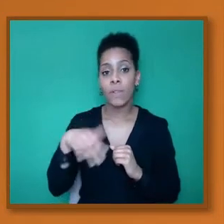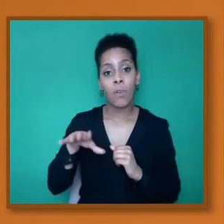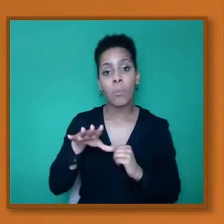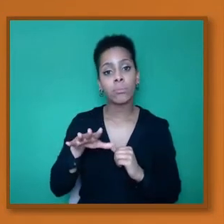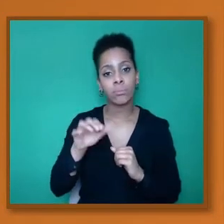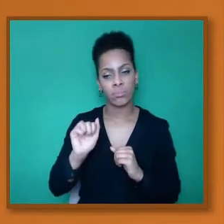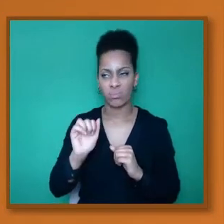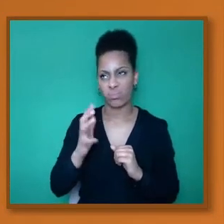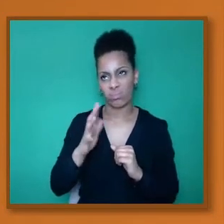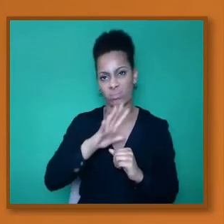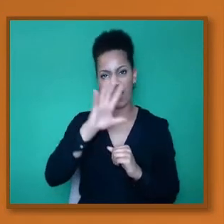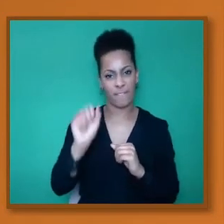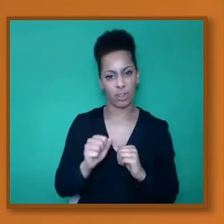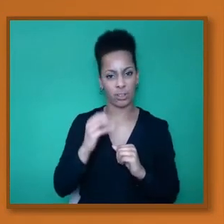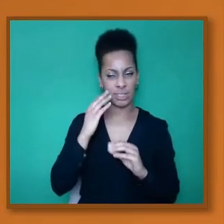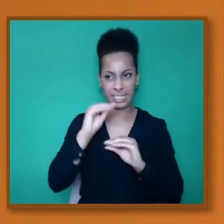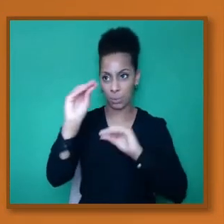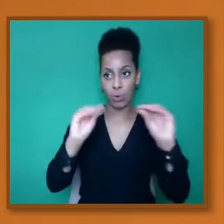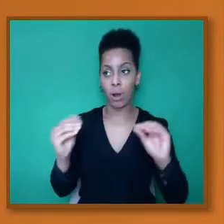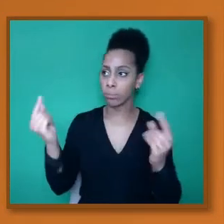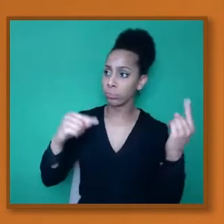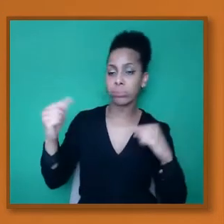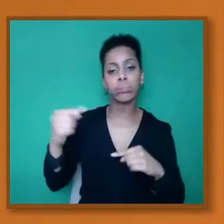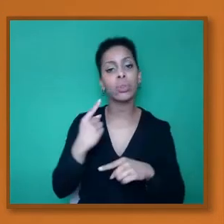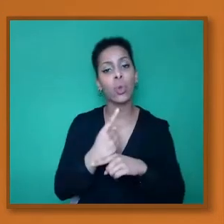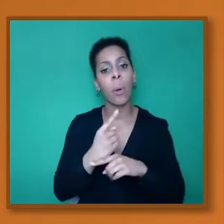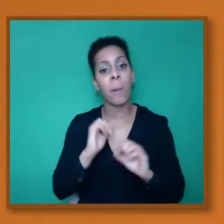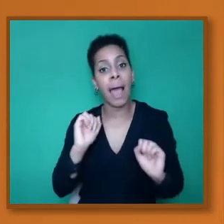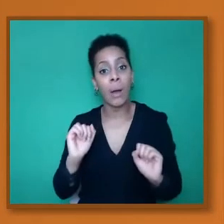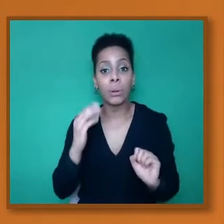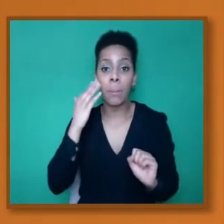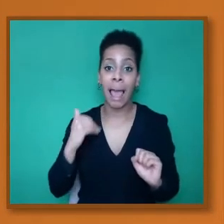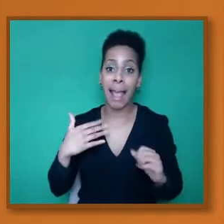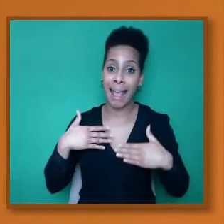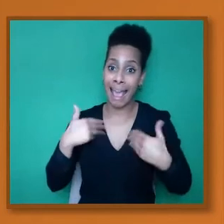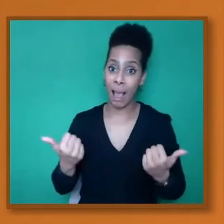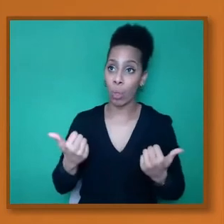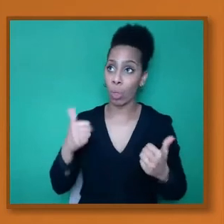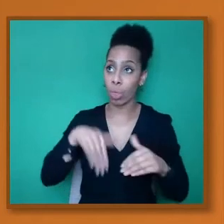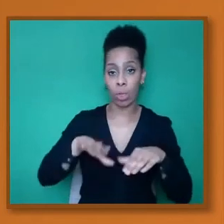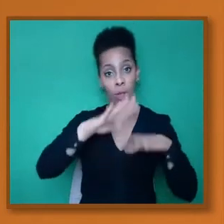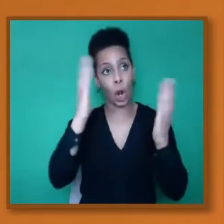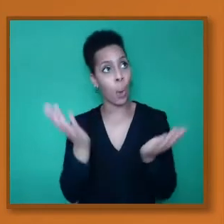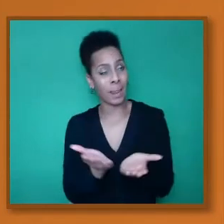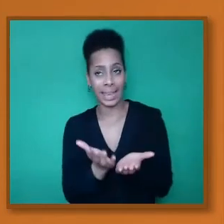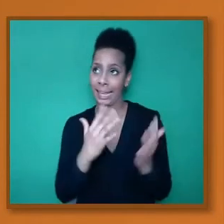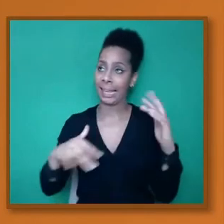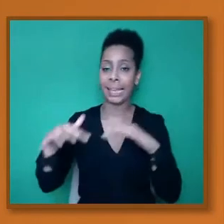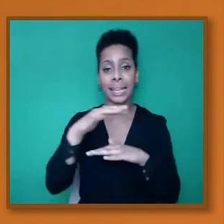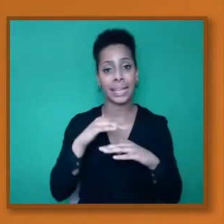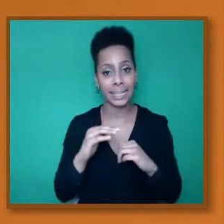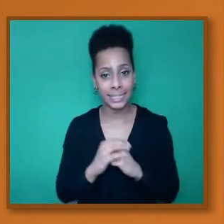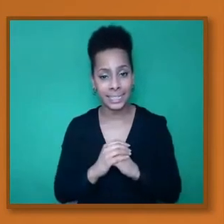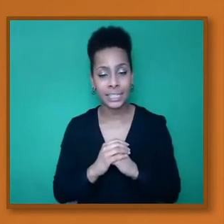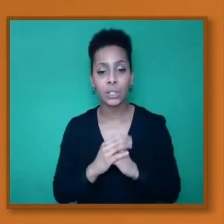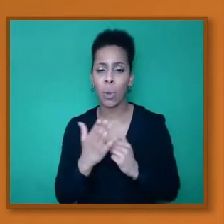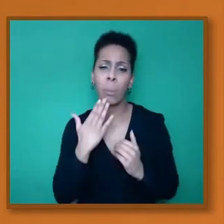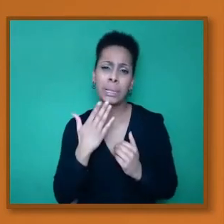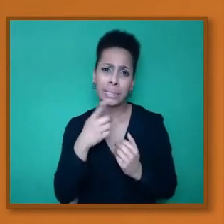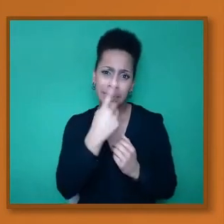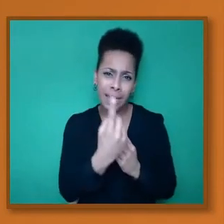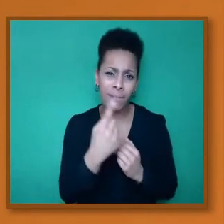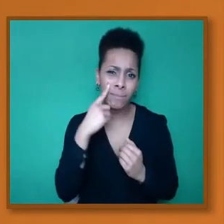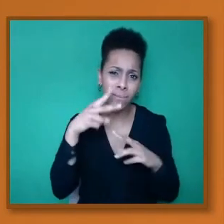talking about the state of black health globally. So again, please, if you just Google Blackpack,